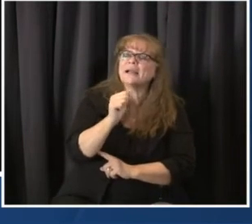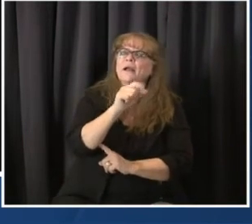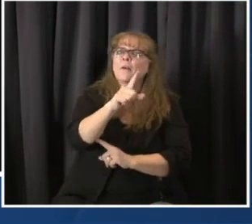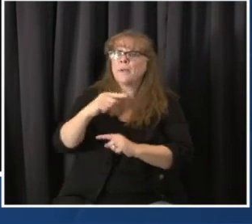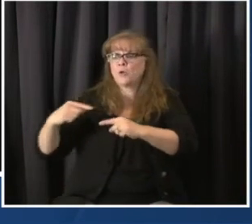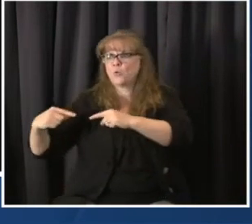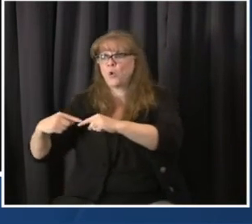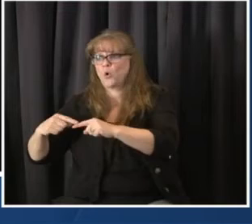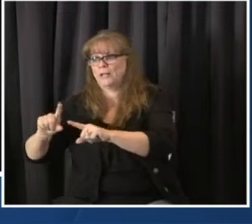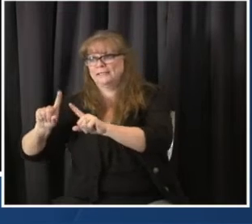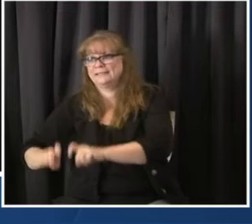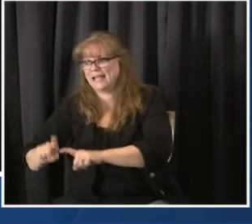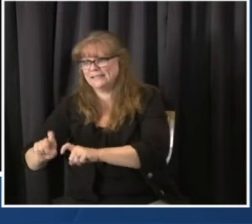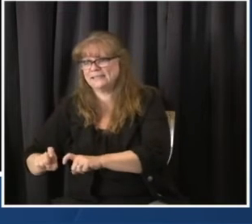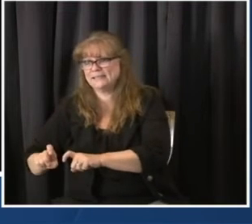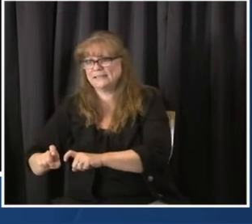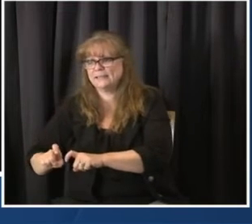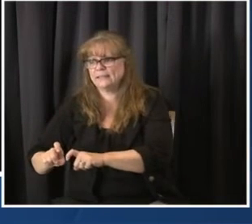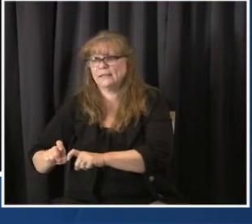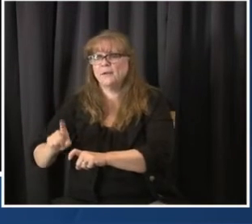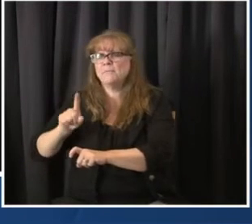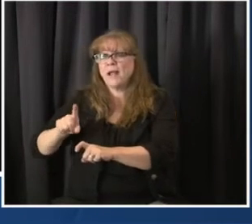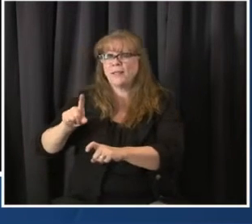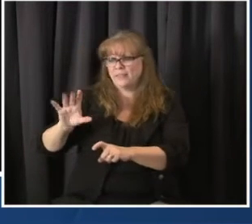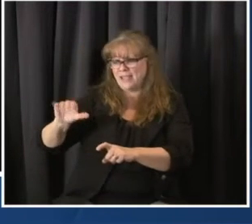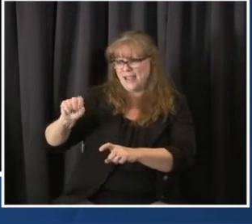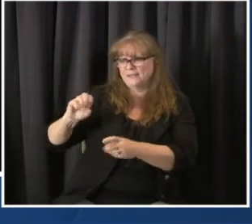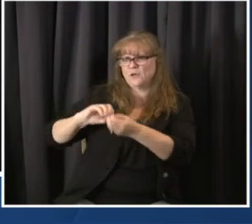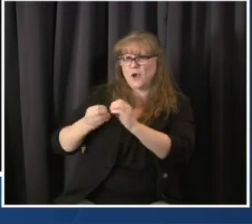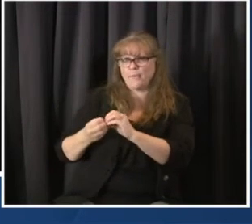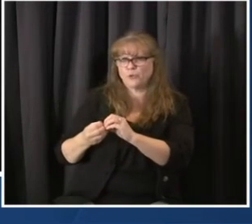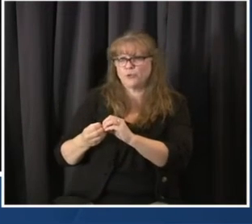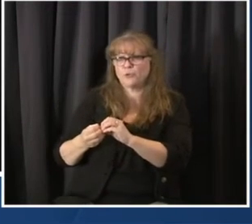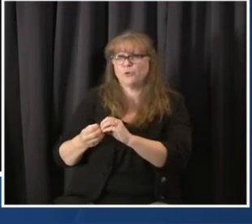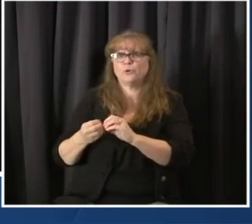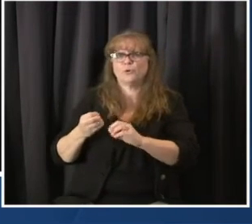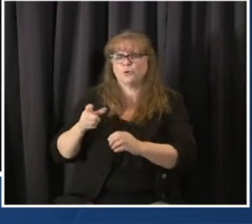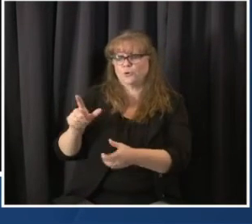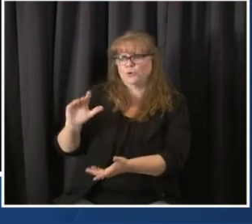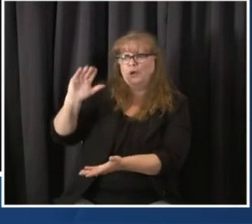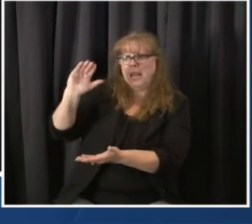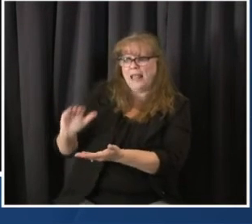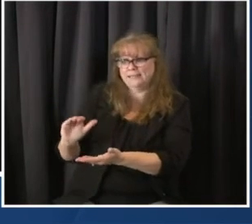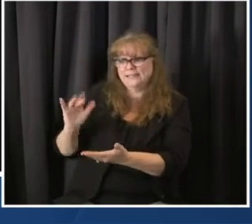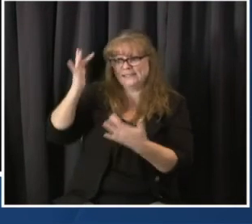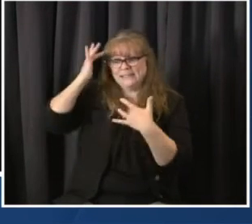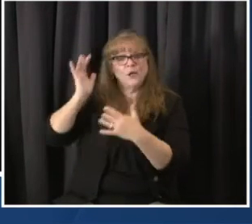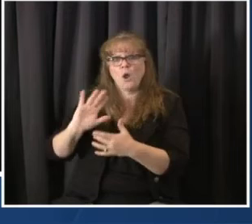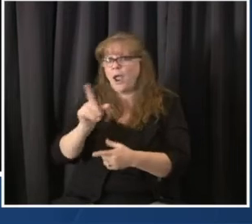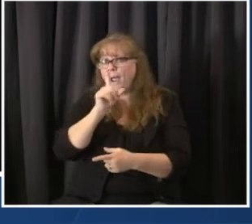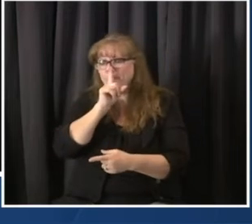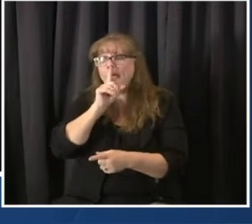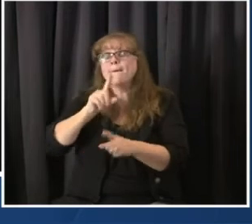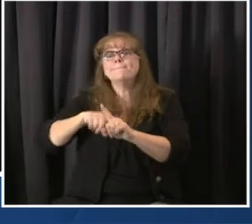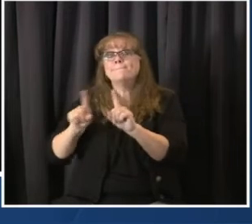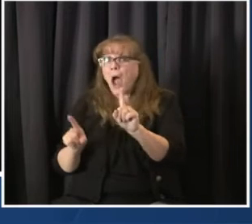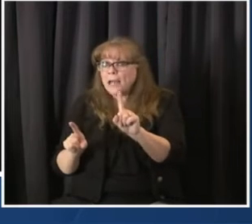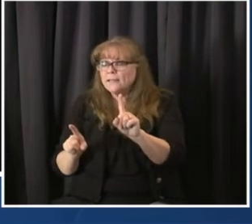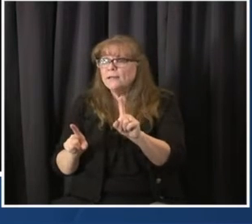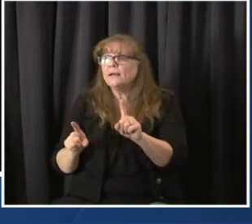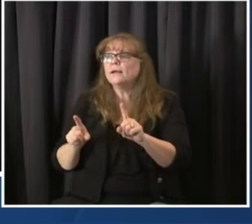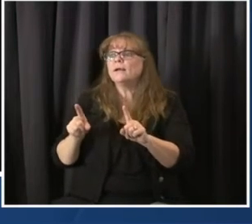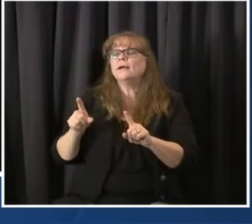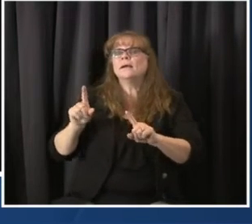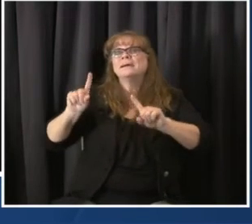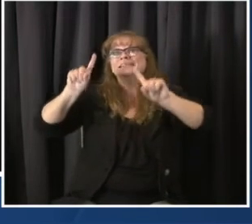that there were less cases. So, it's important to sort of to adjust for the amount of testing that occurs. That being said, we are